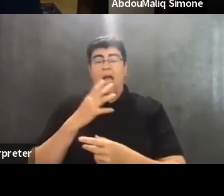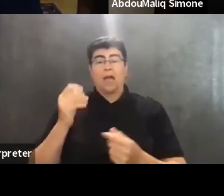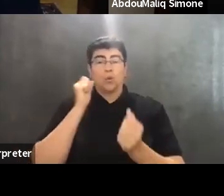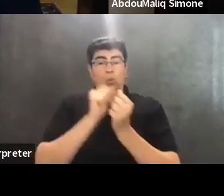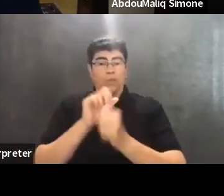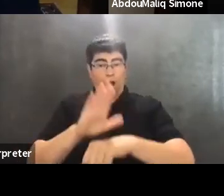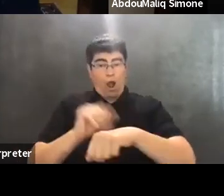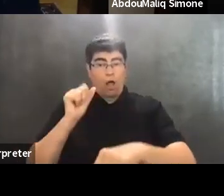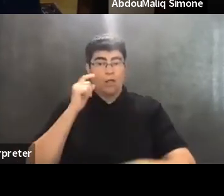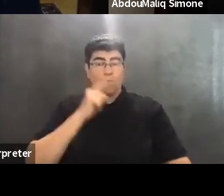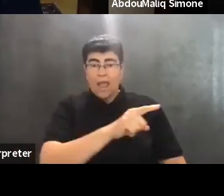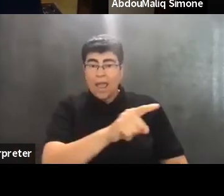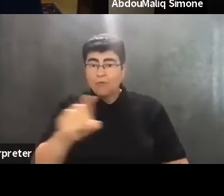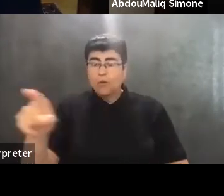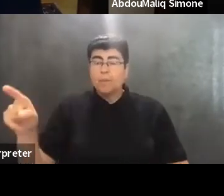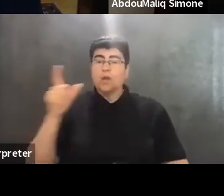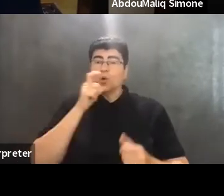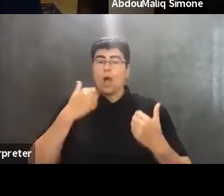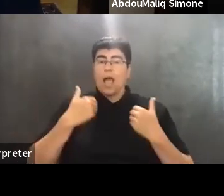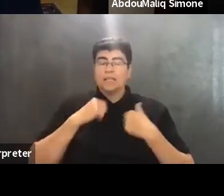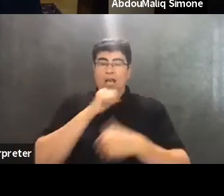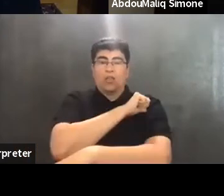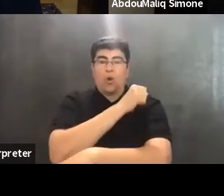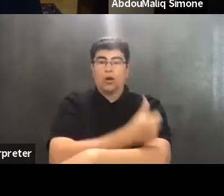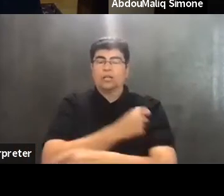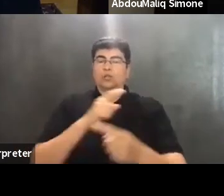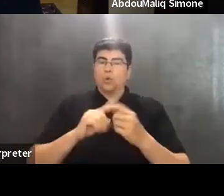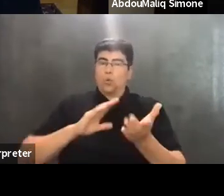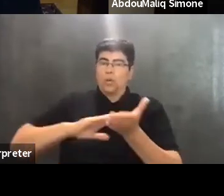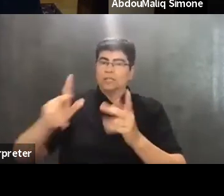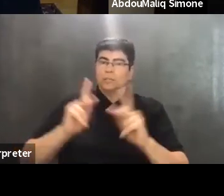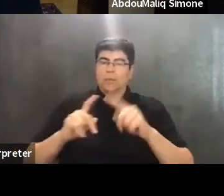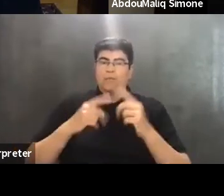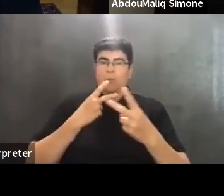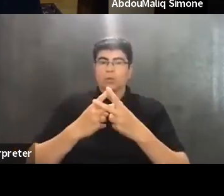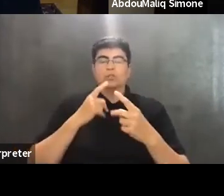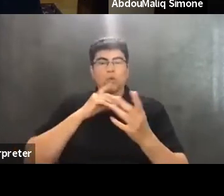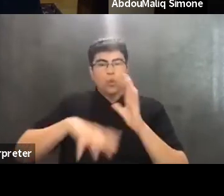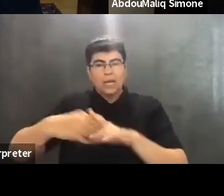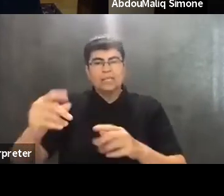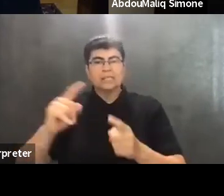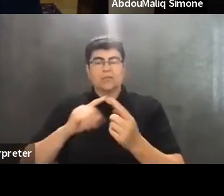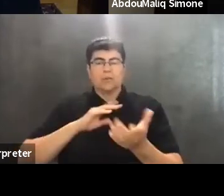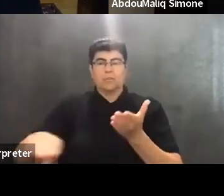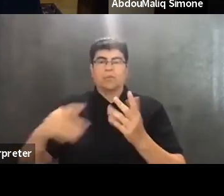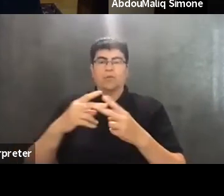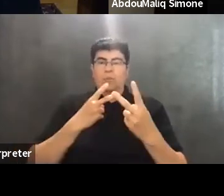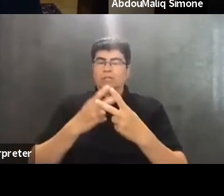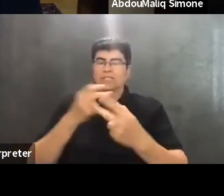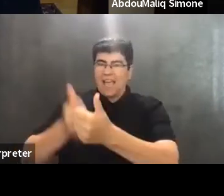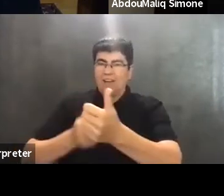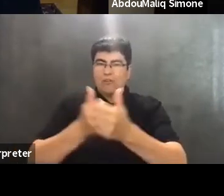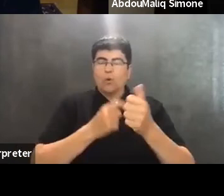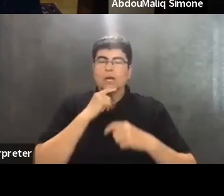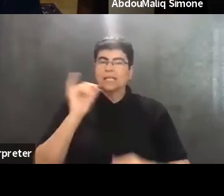everybody who has the authority to release people from prisons, to release them from prisons, which every single one is a petri